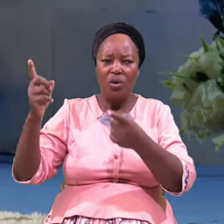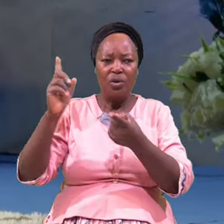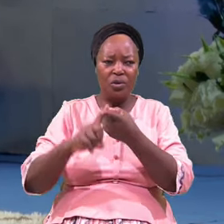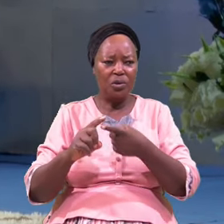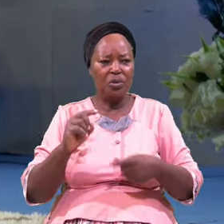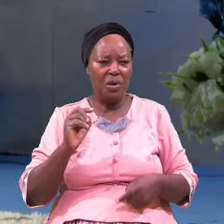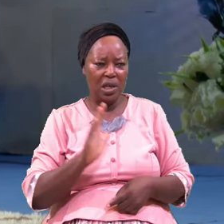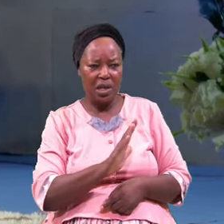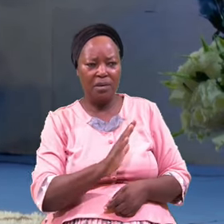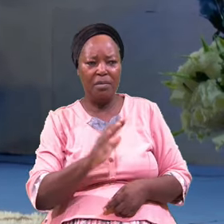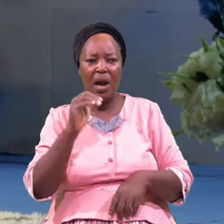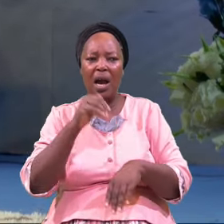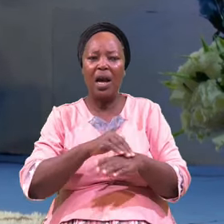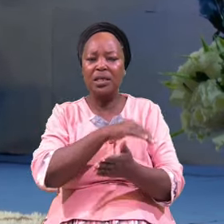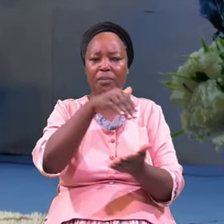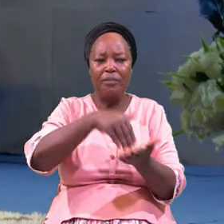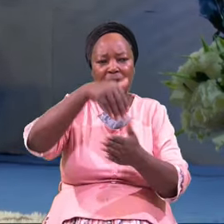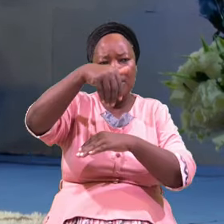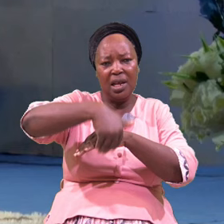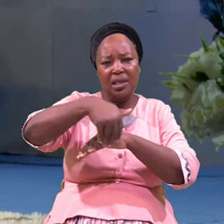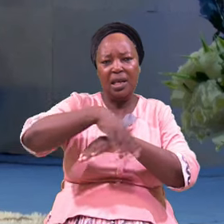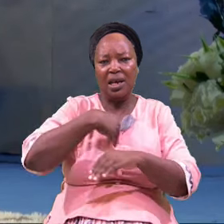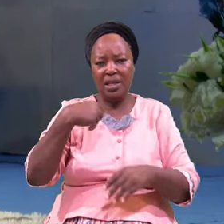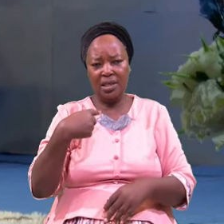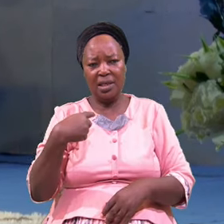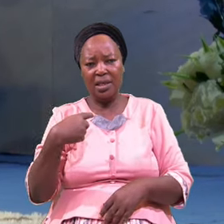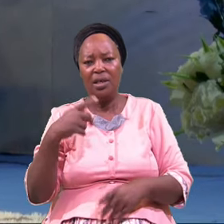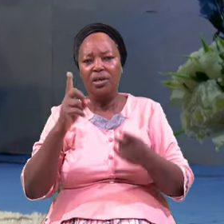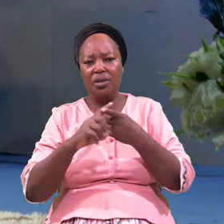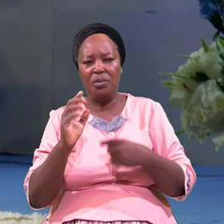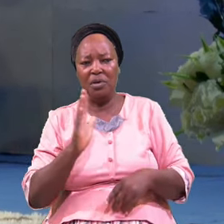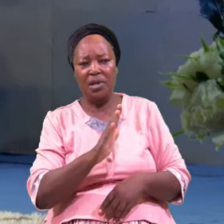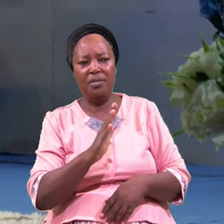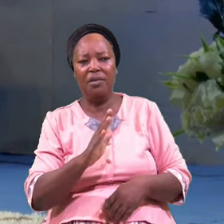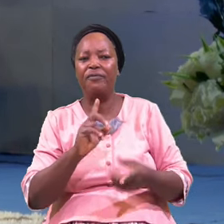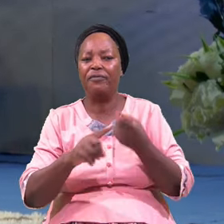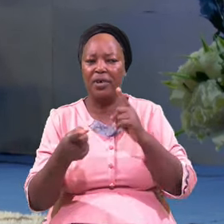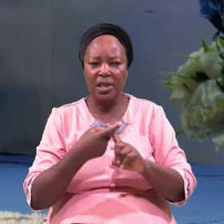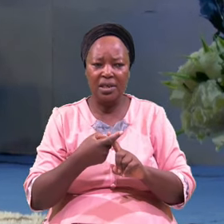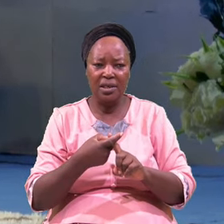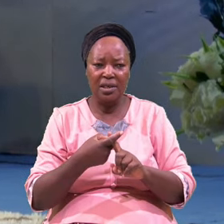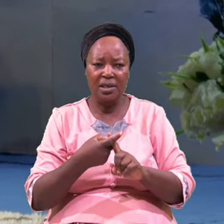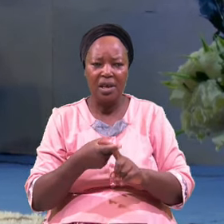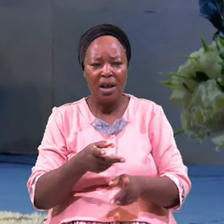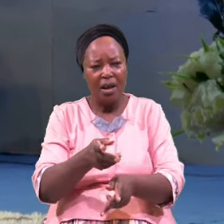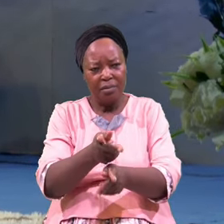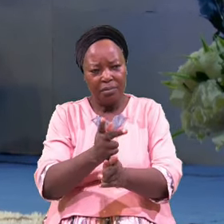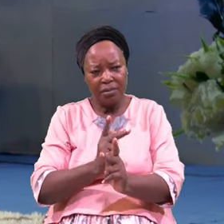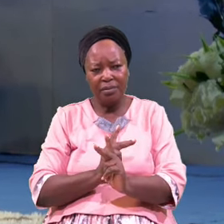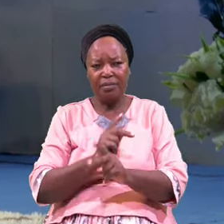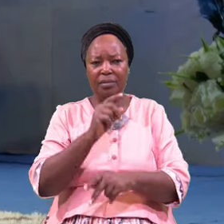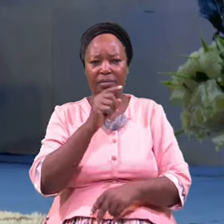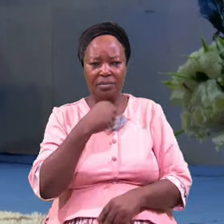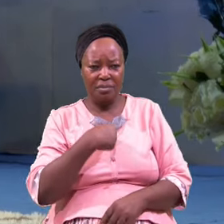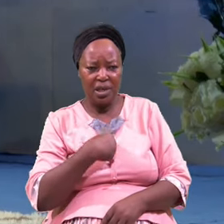Him At Midnight And Say Unto Him French Lange Me